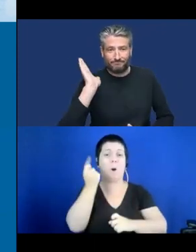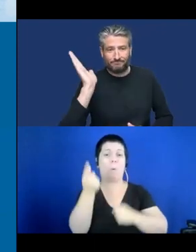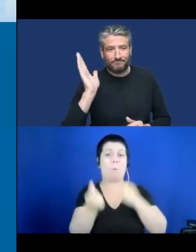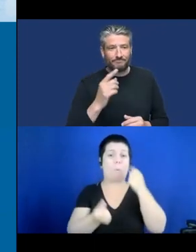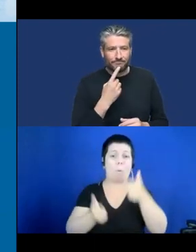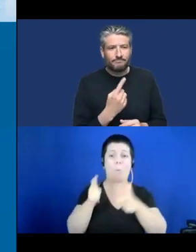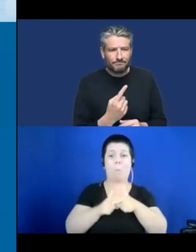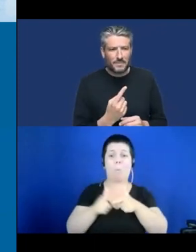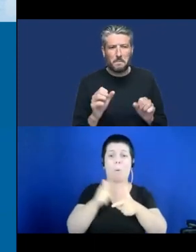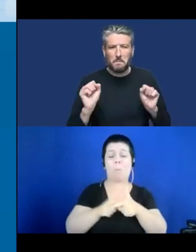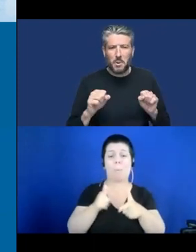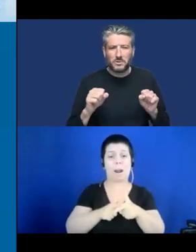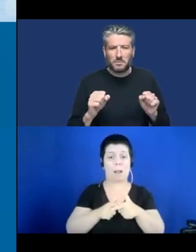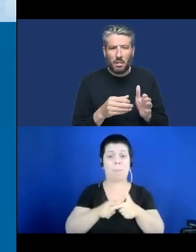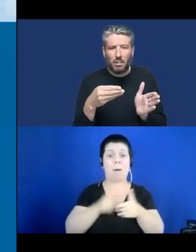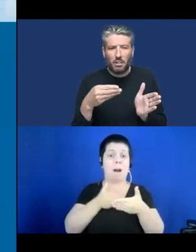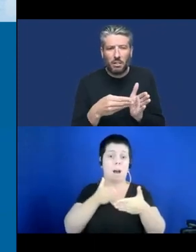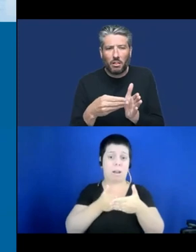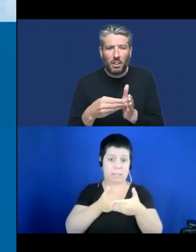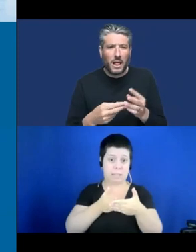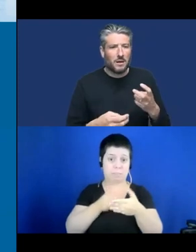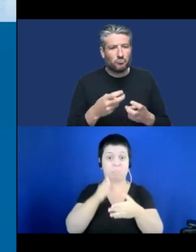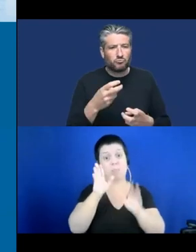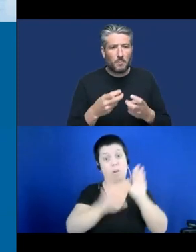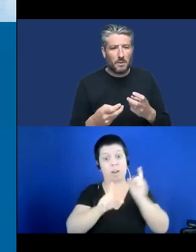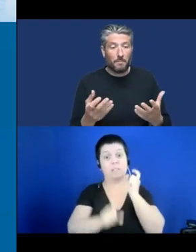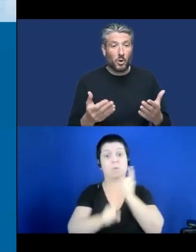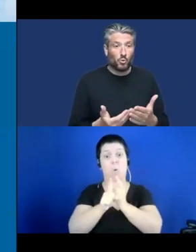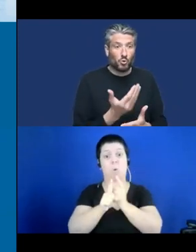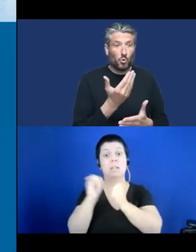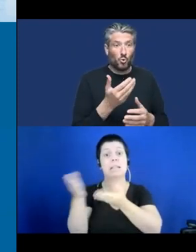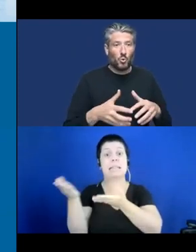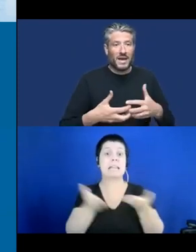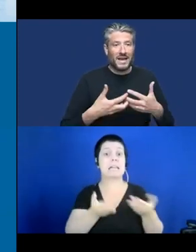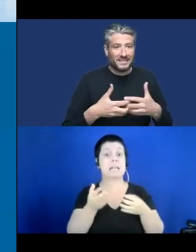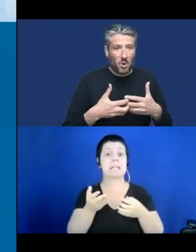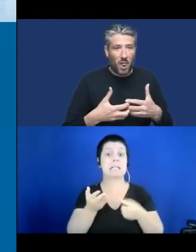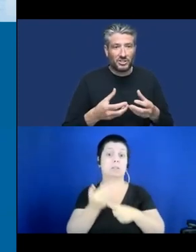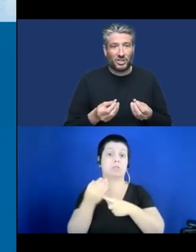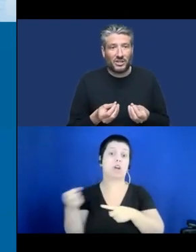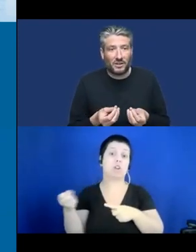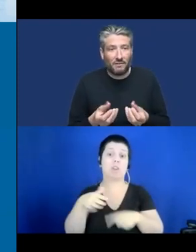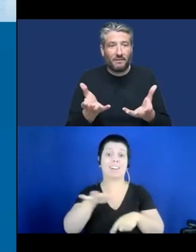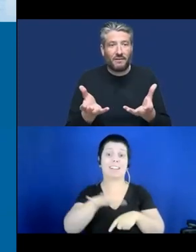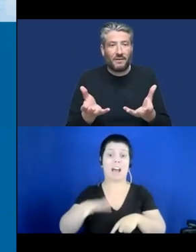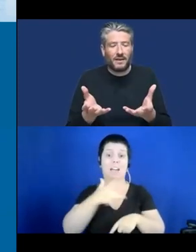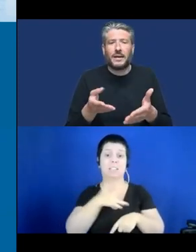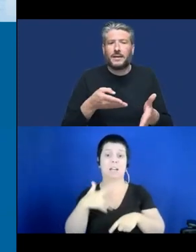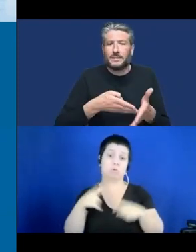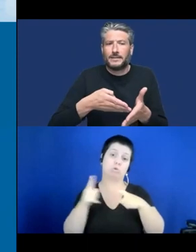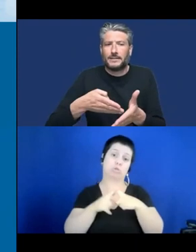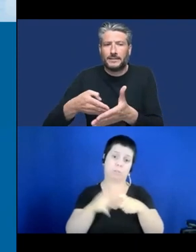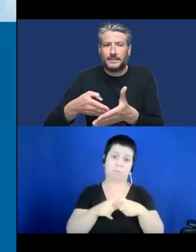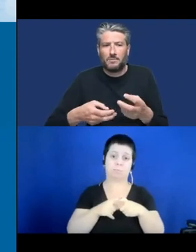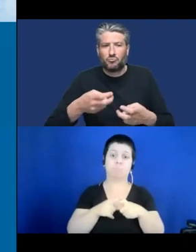encounter bringing new technology to patients and healthcare. And I want to thank you for